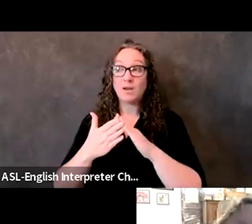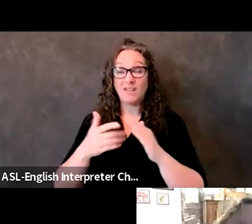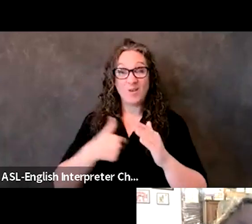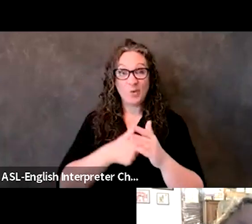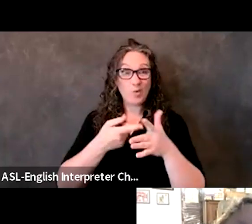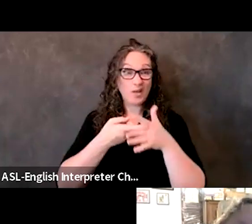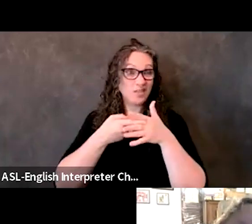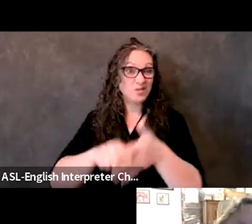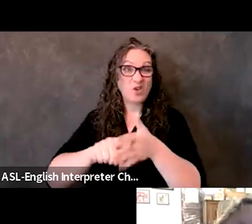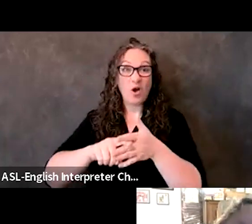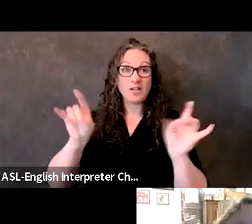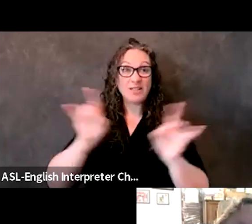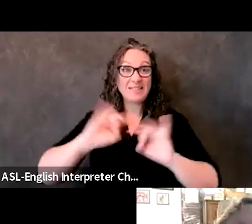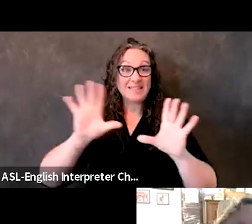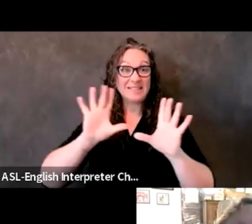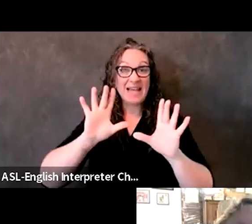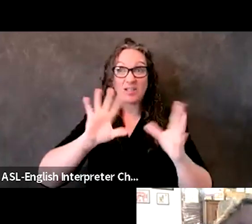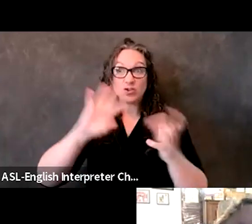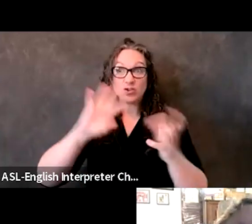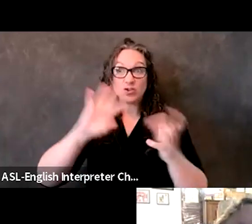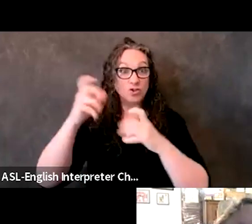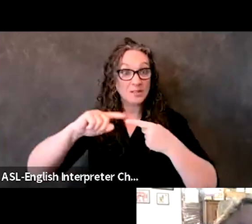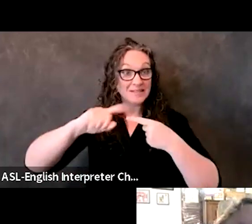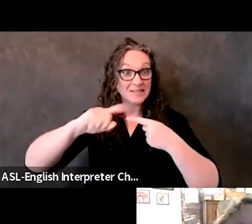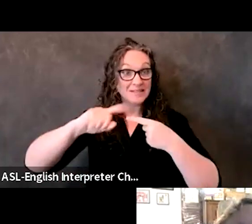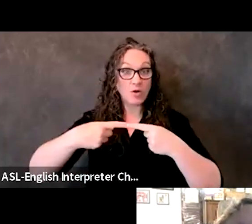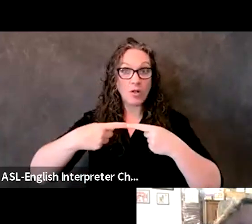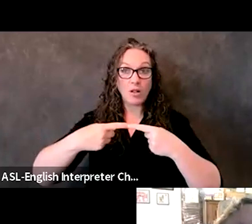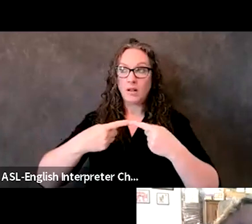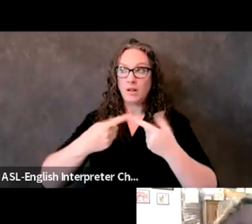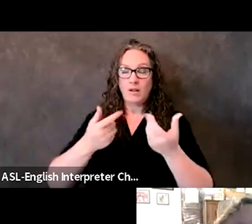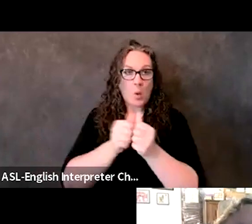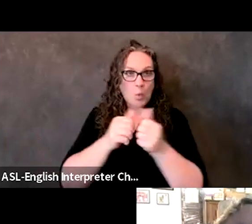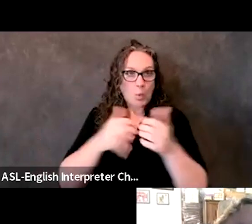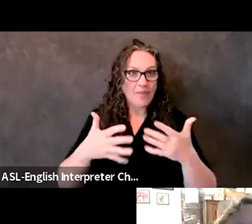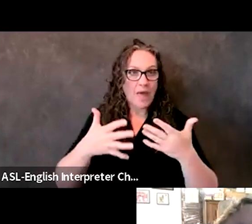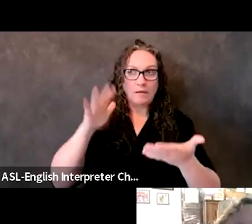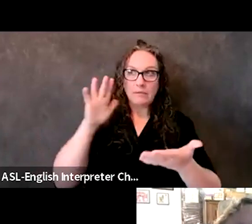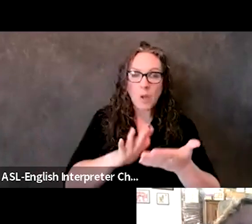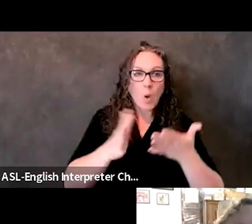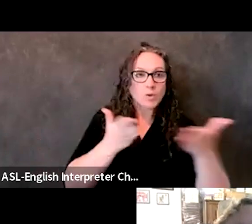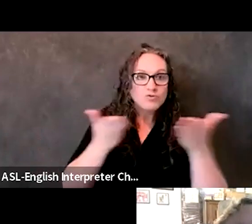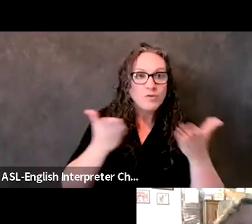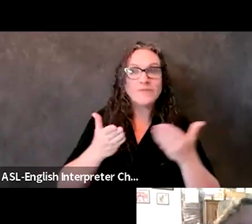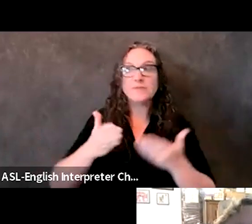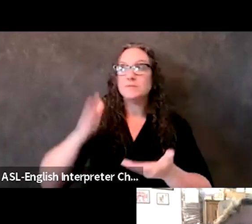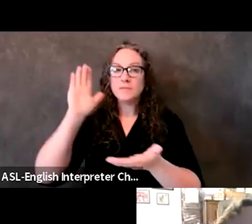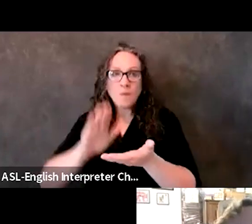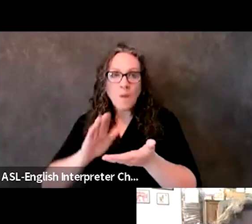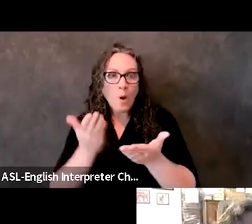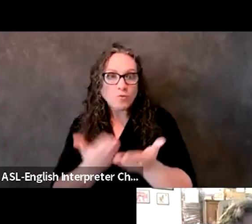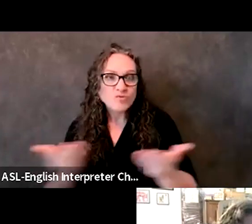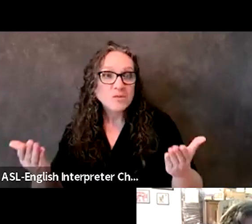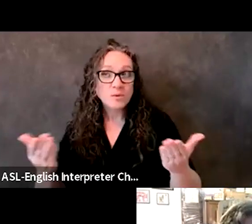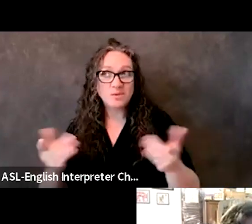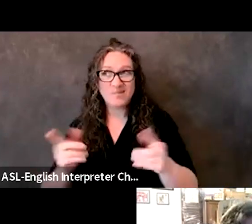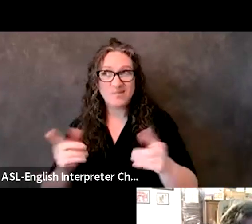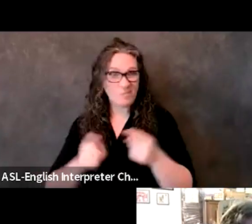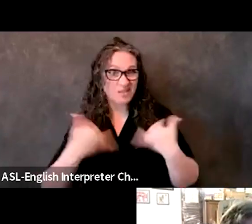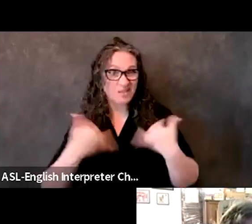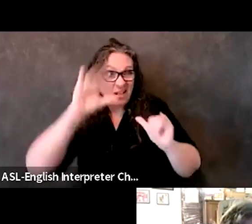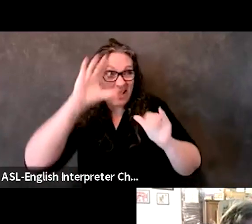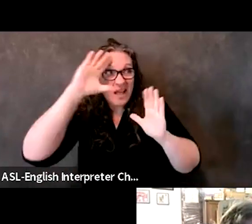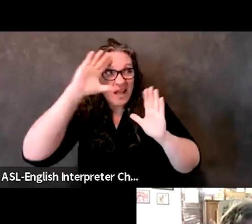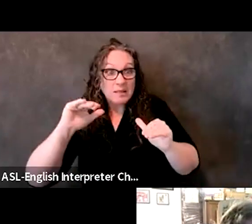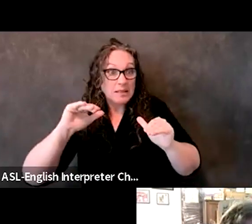underserved and under resource. You know, but you're still expected to rise and provide that same